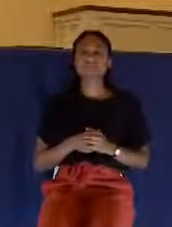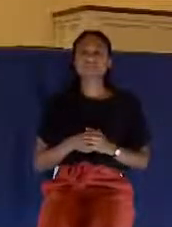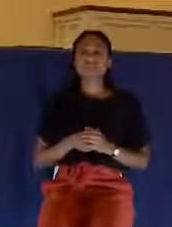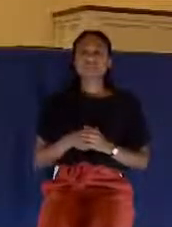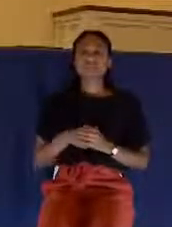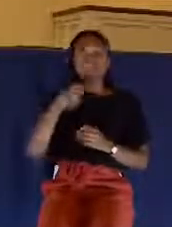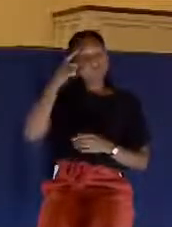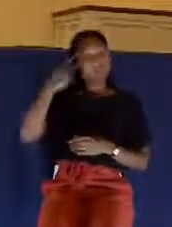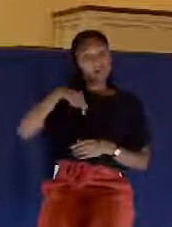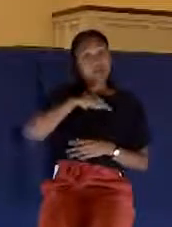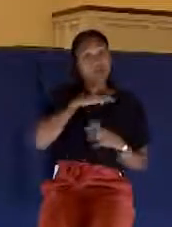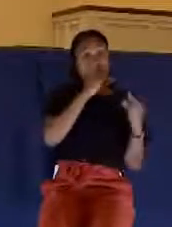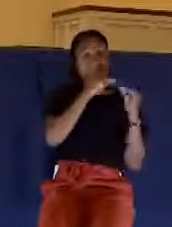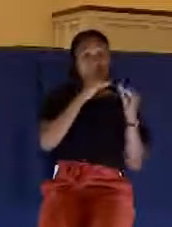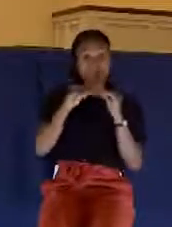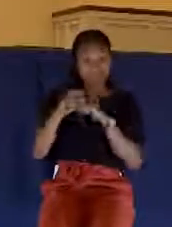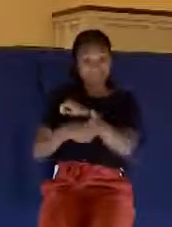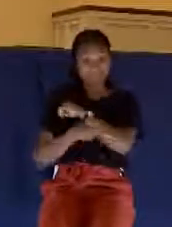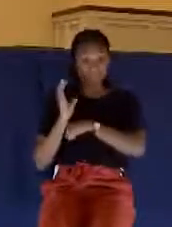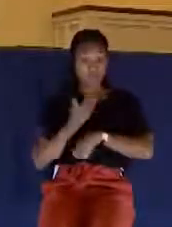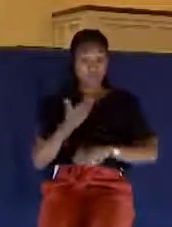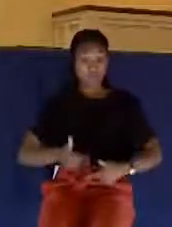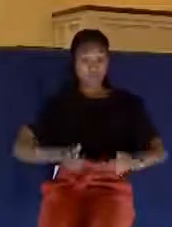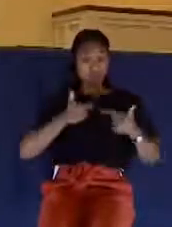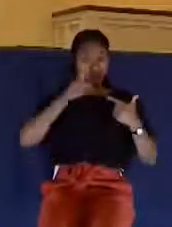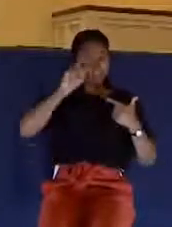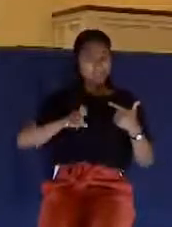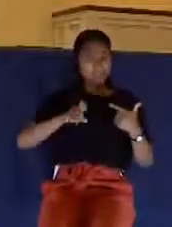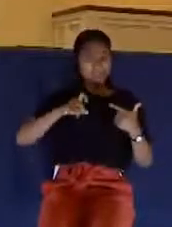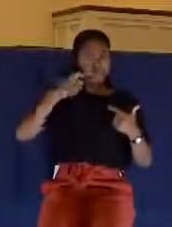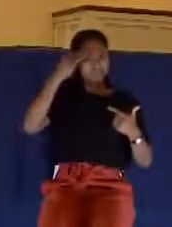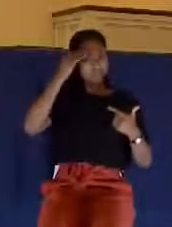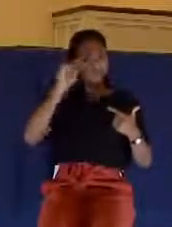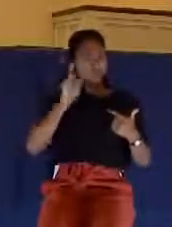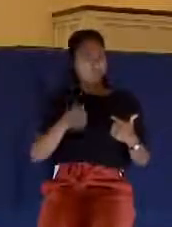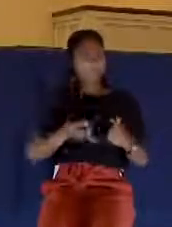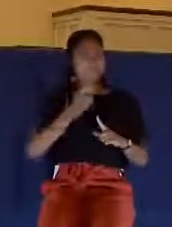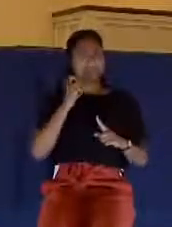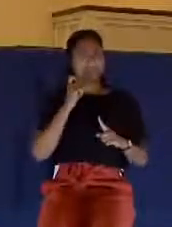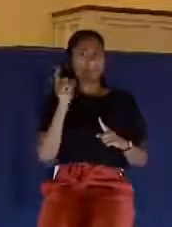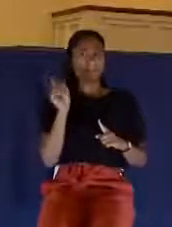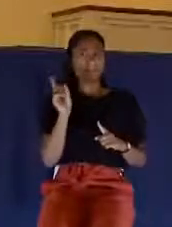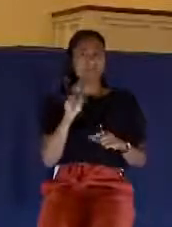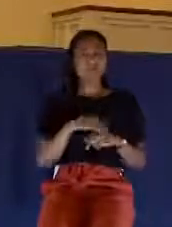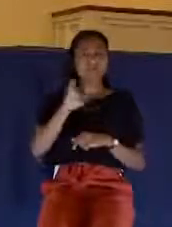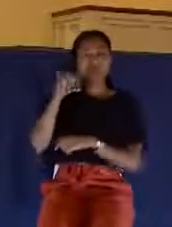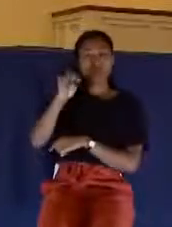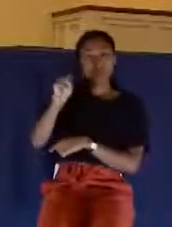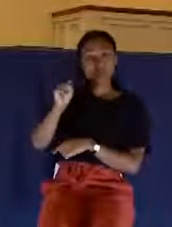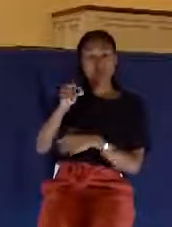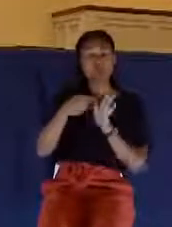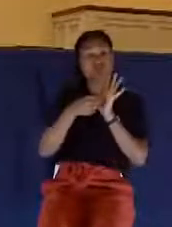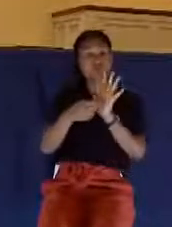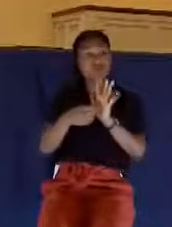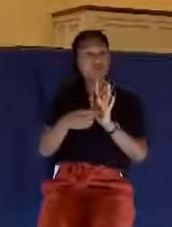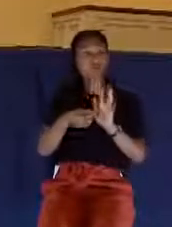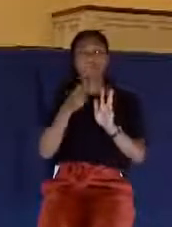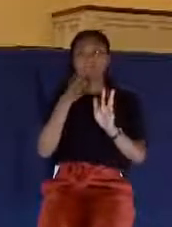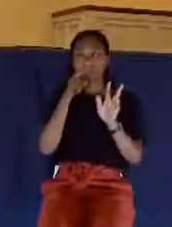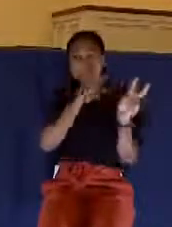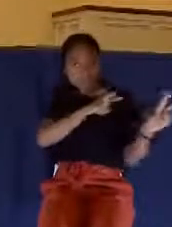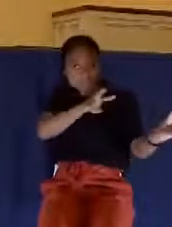order to properly deal with temptation in our life, we've got to know where does it begin? Where does it come from? And James begins by looking around.